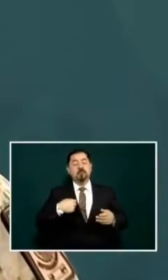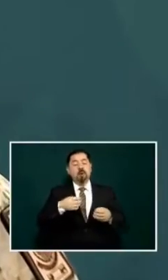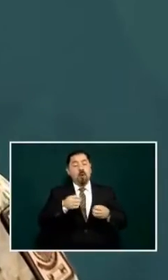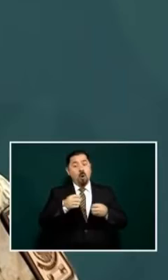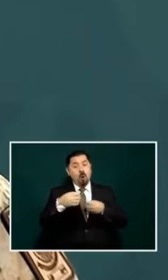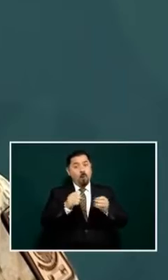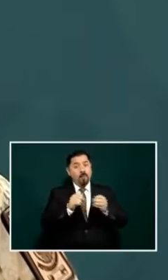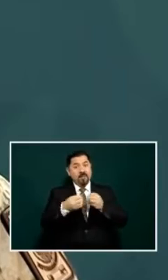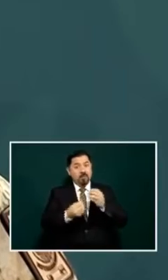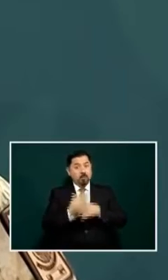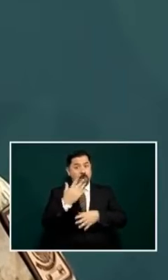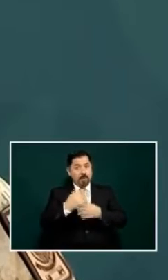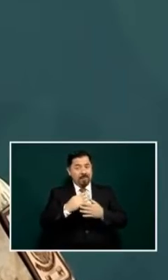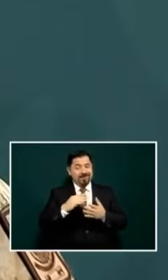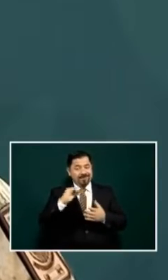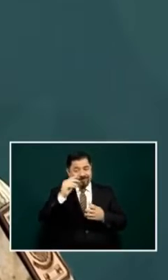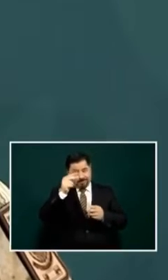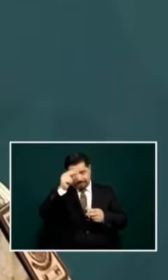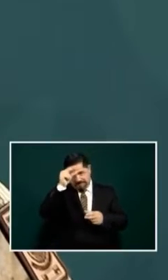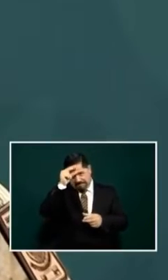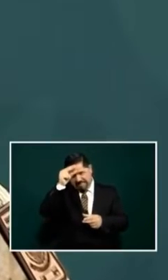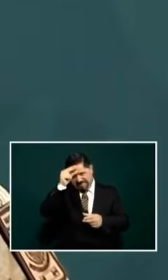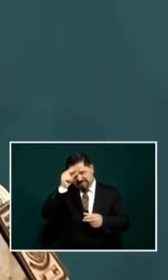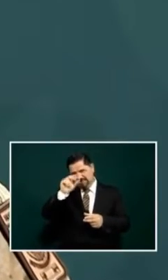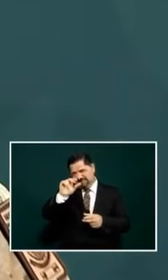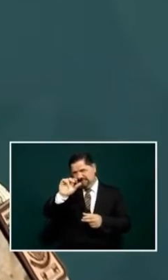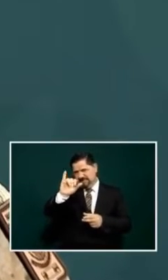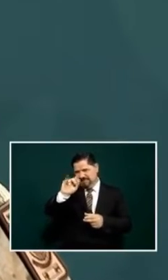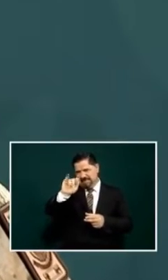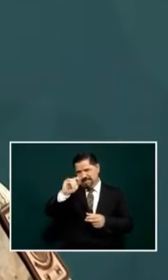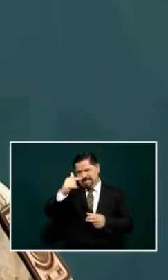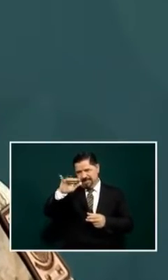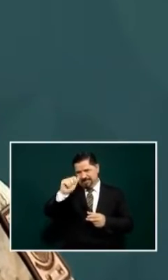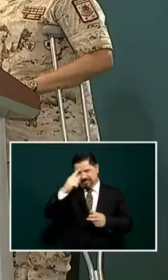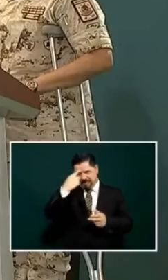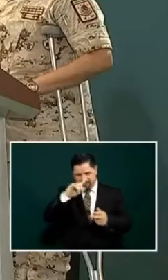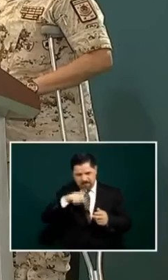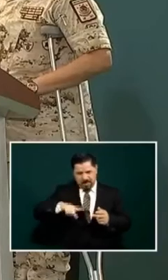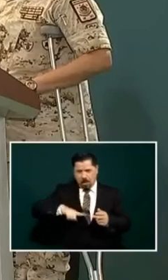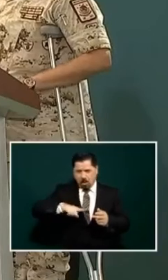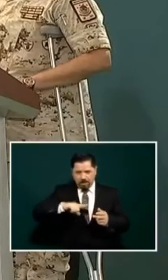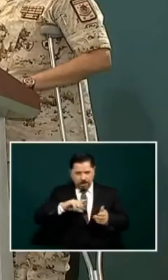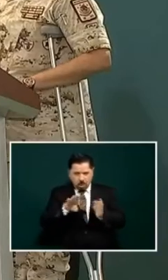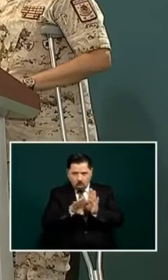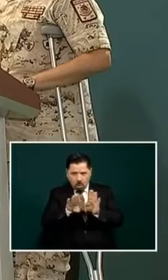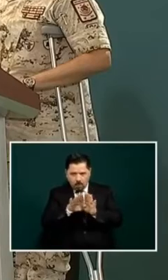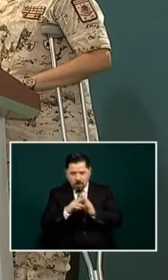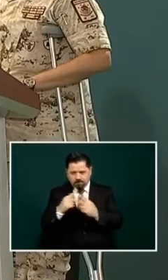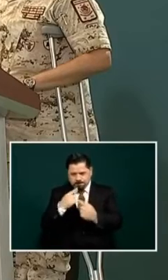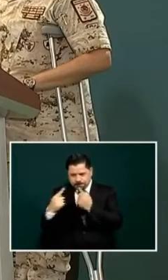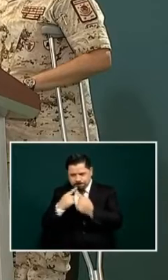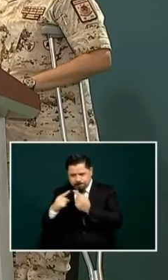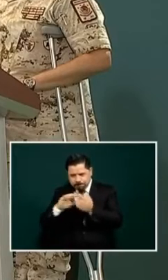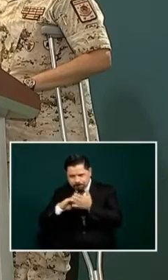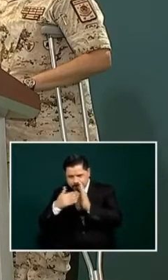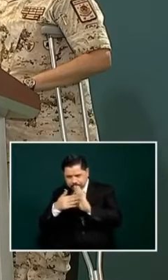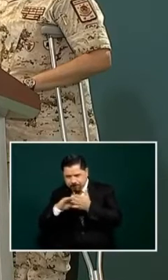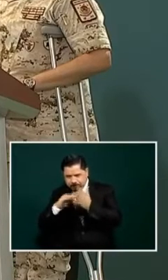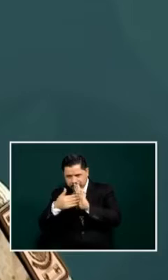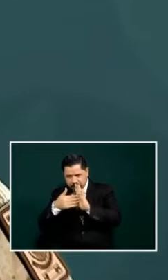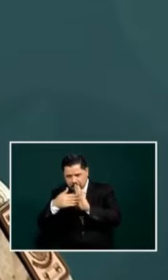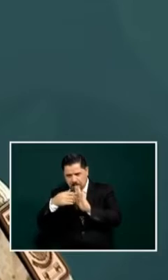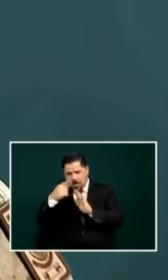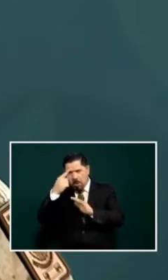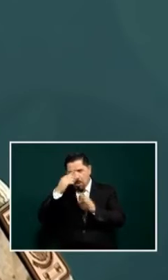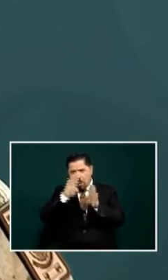agencies in coordination with all levels of government in order to to have an